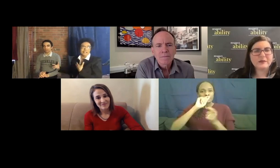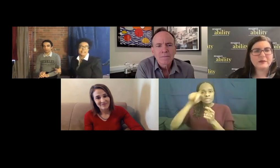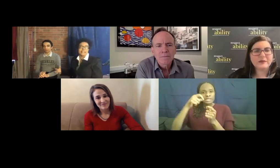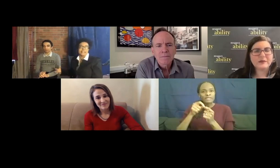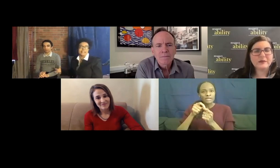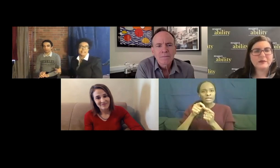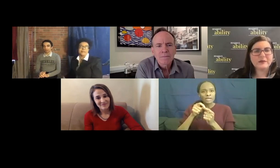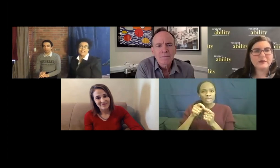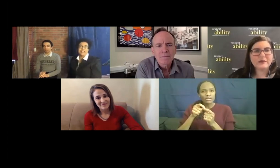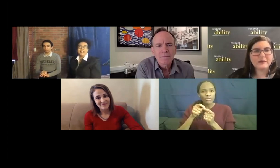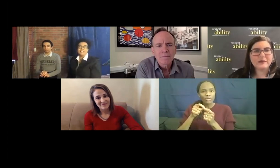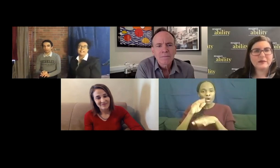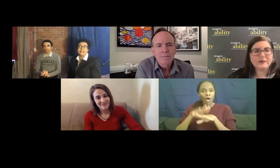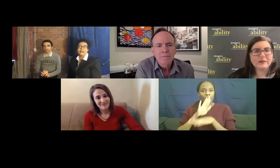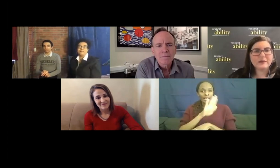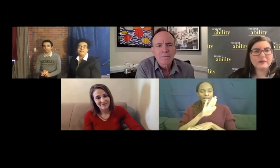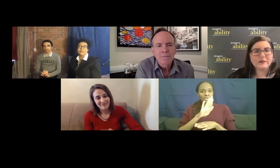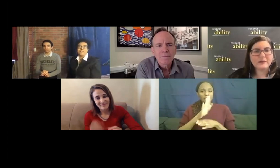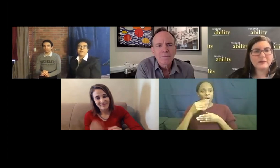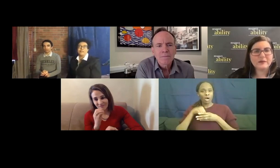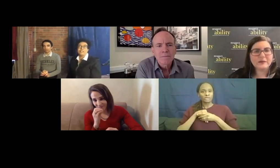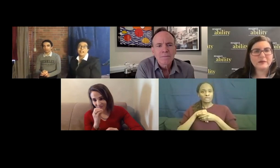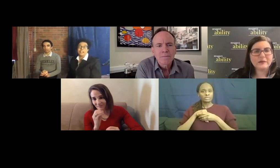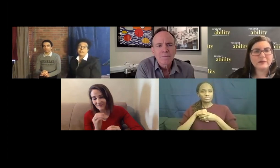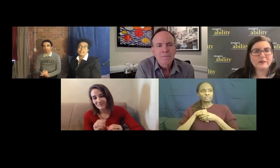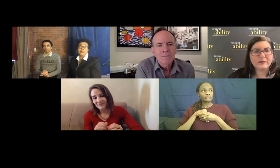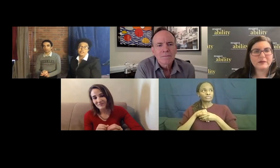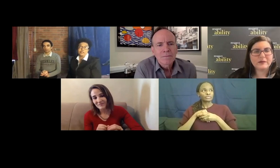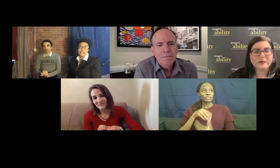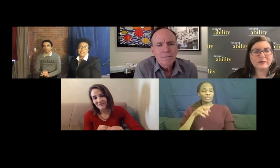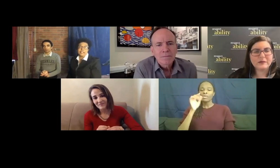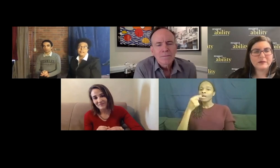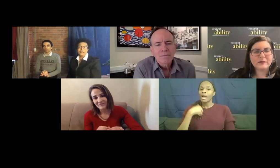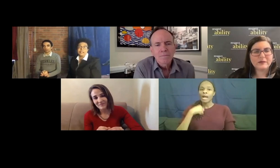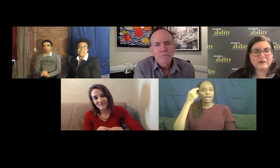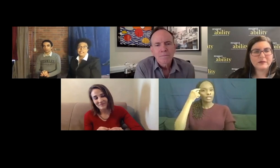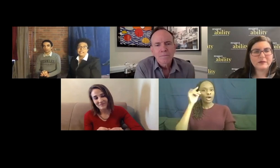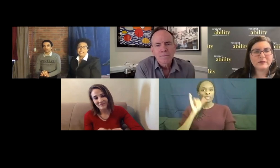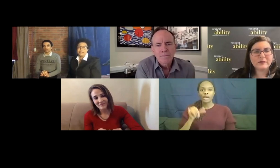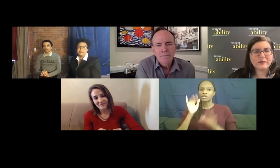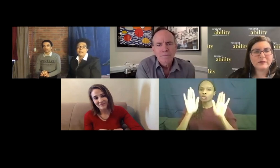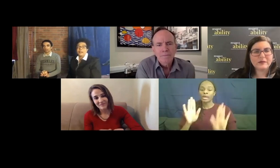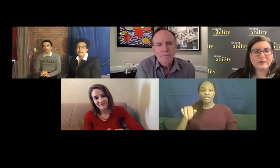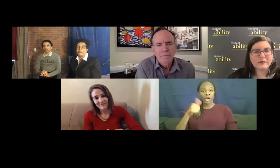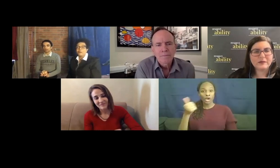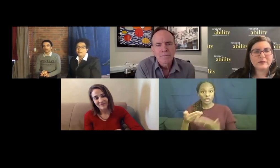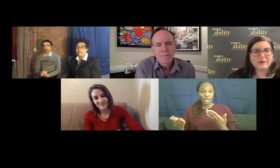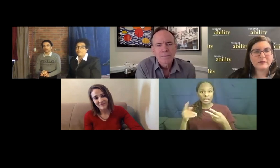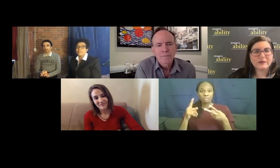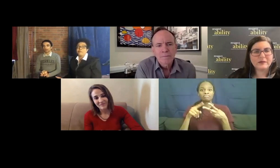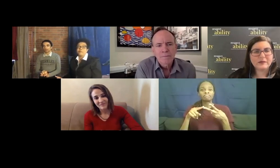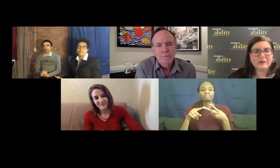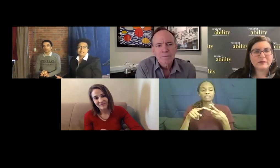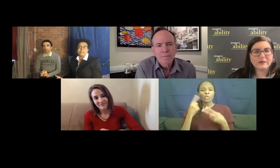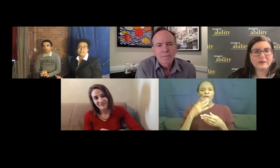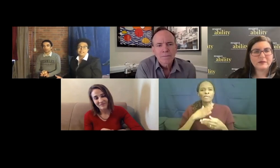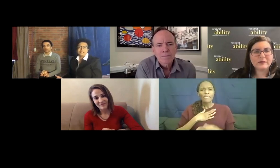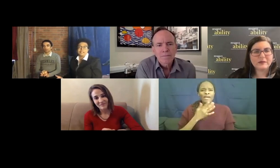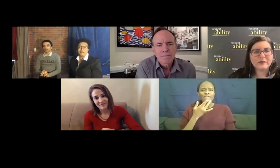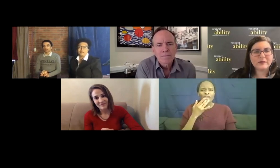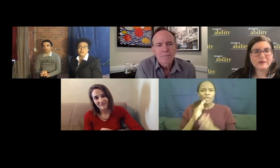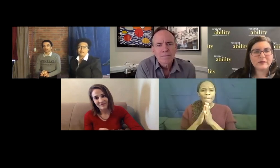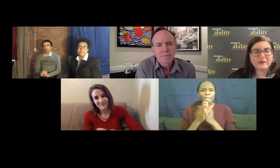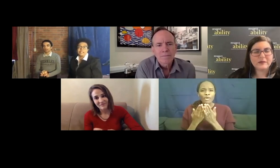his autism. And that was, I thought that was great. The other thing is that one of my favorite books, like